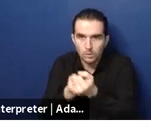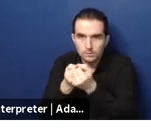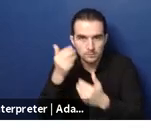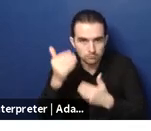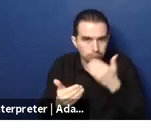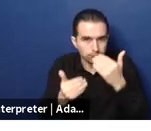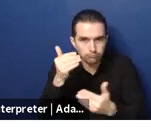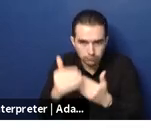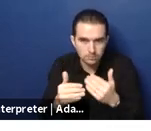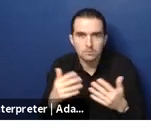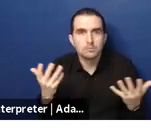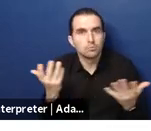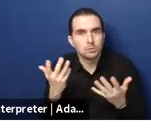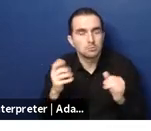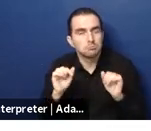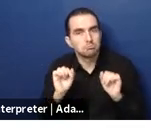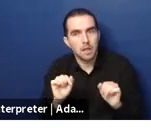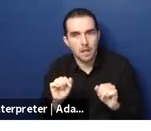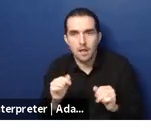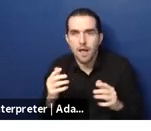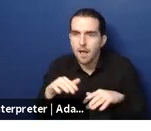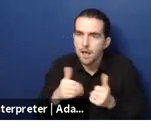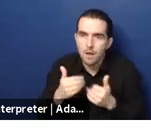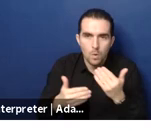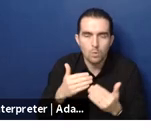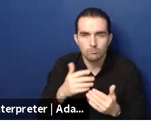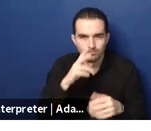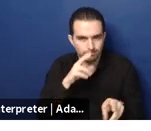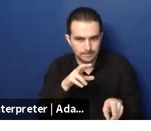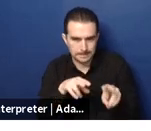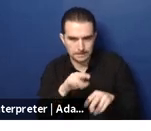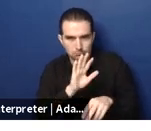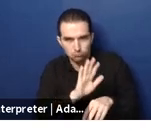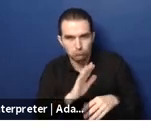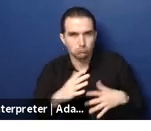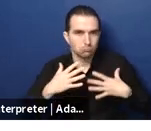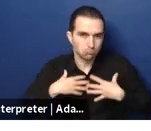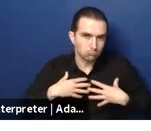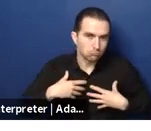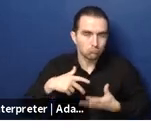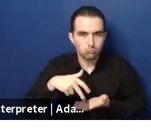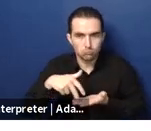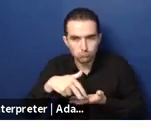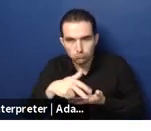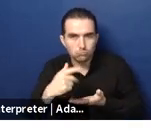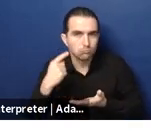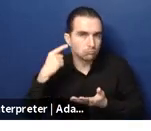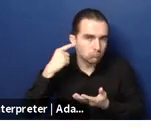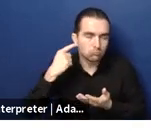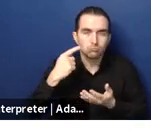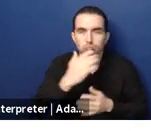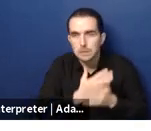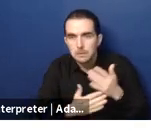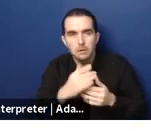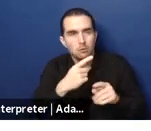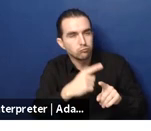or home-based services from trained caregivers taken from the community with um with health services as well